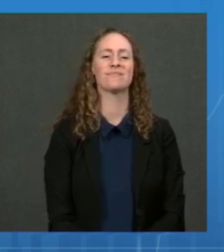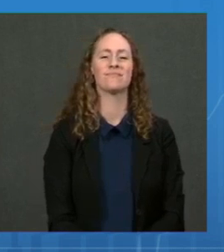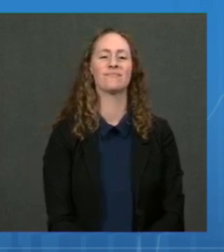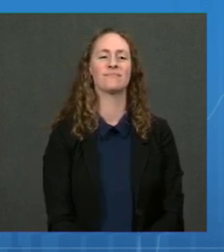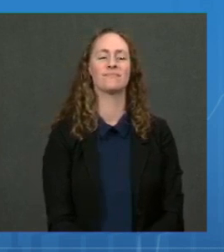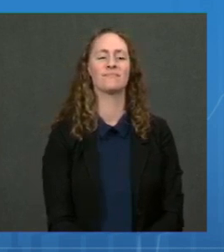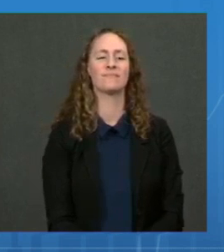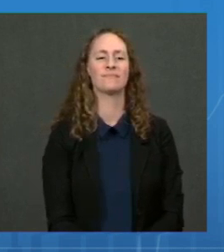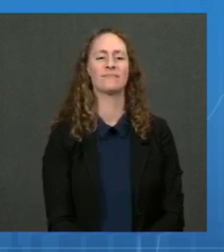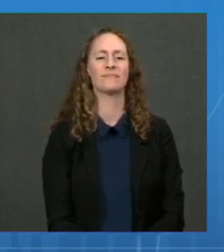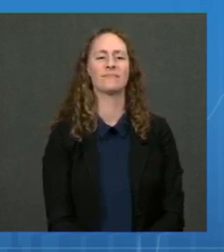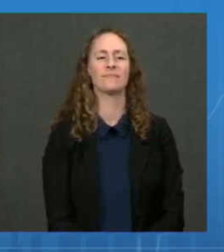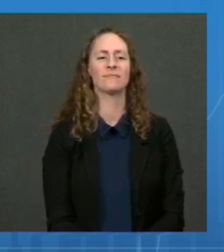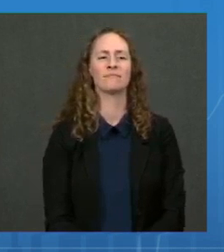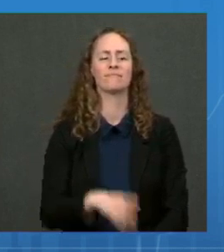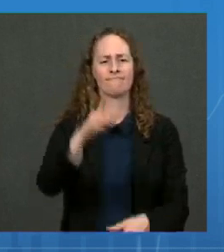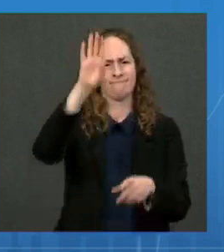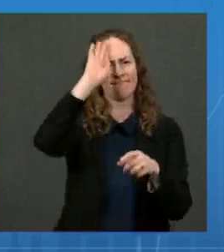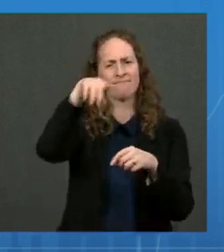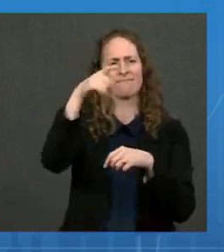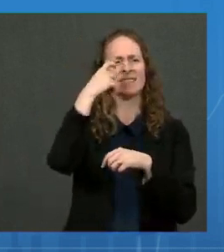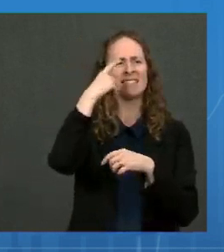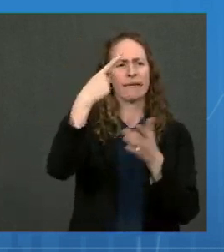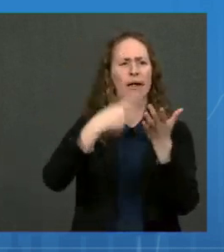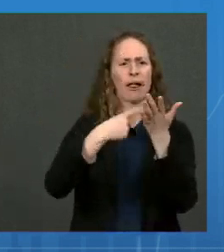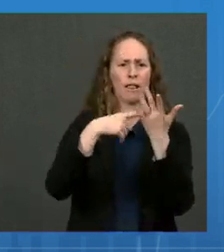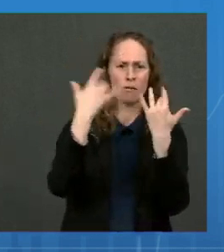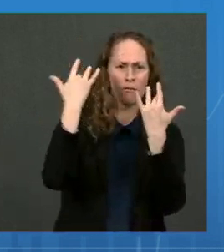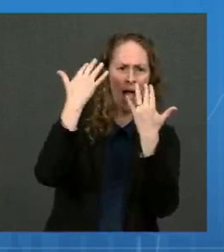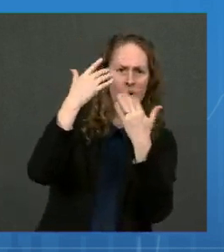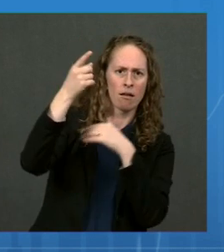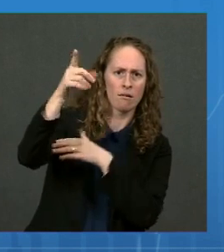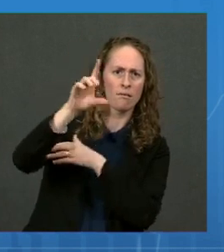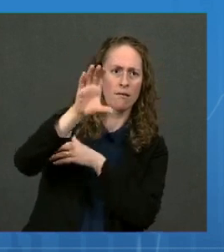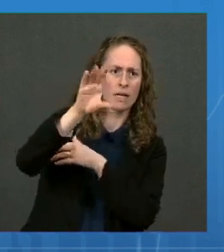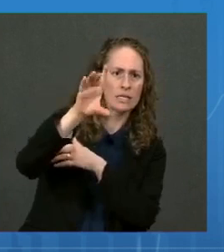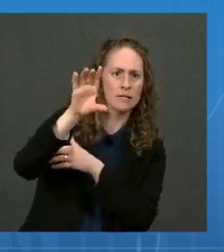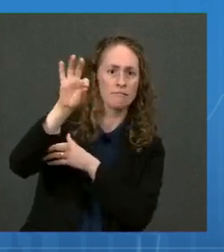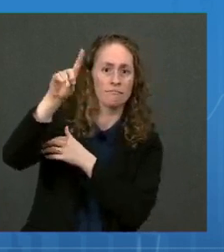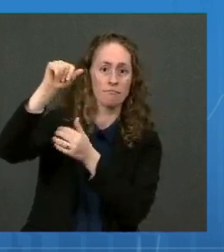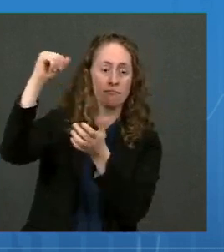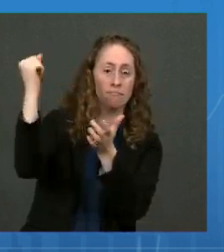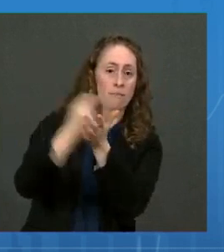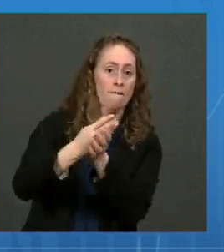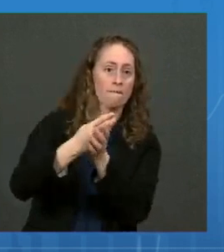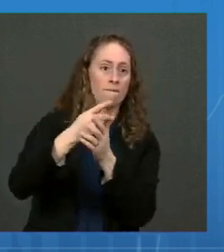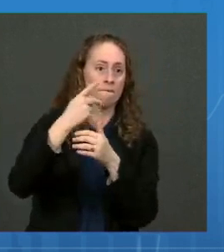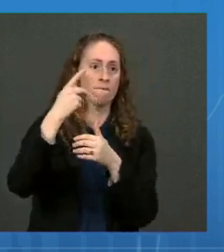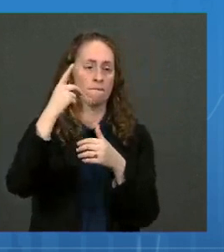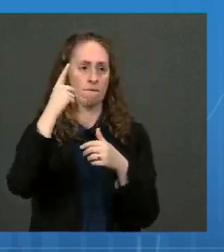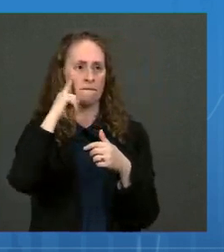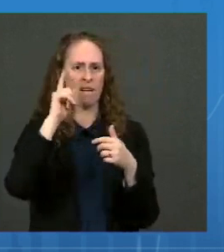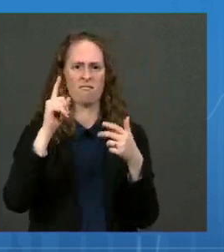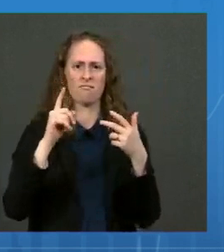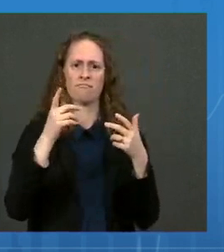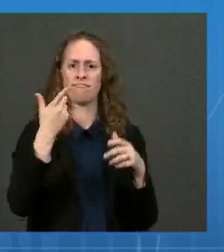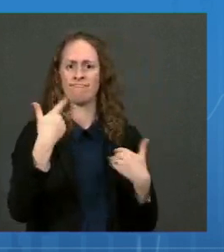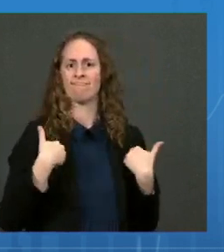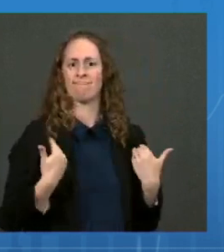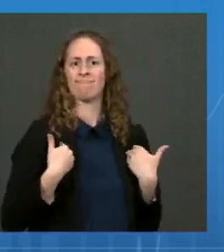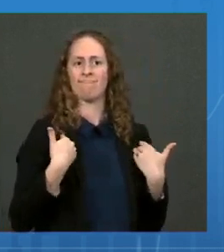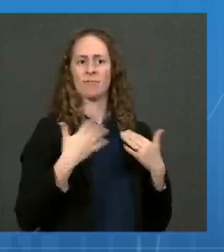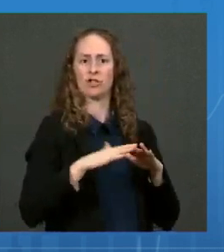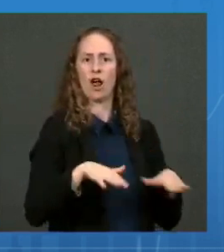regulatory approvals and recommendations for CDC, that when it comes to the vaccines for children that could be coming out, that